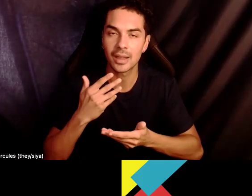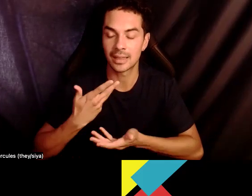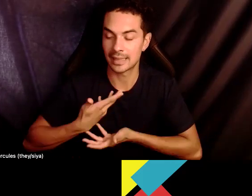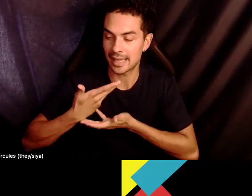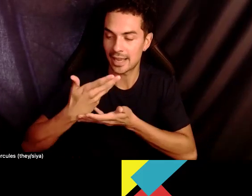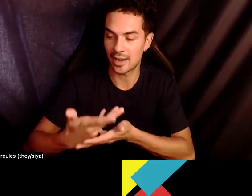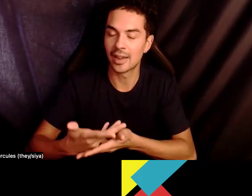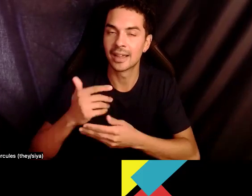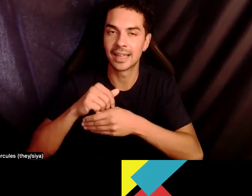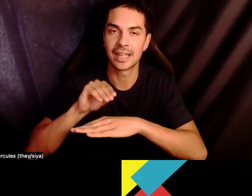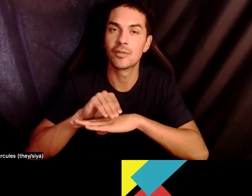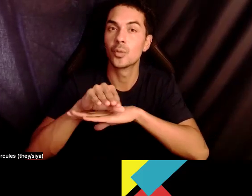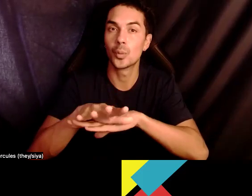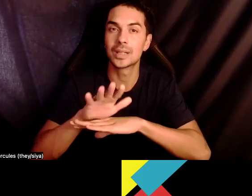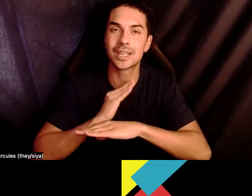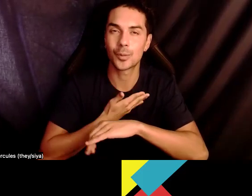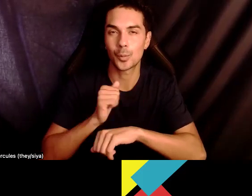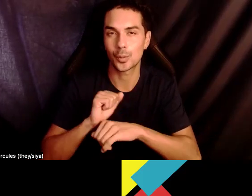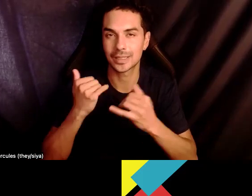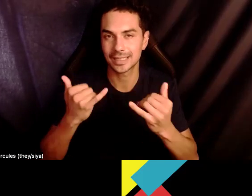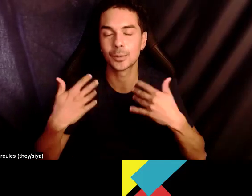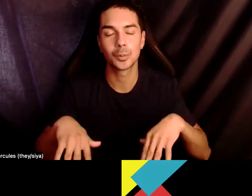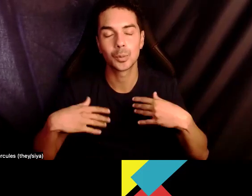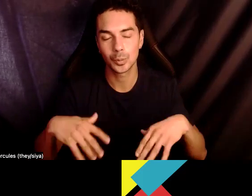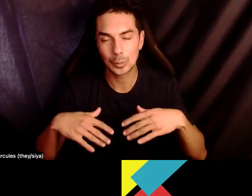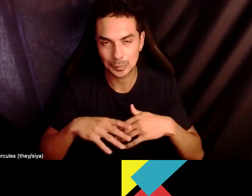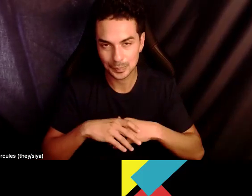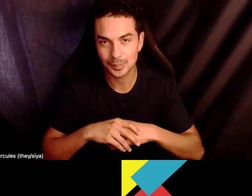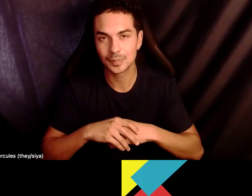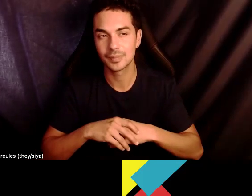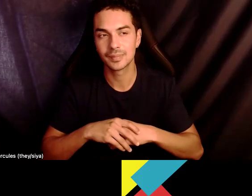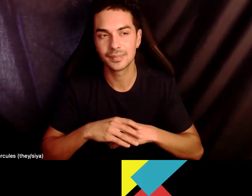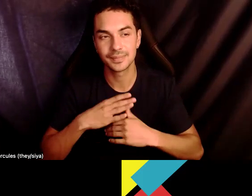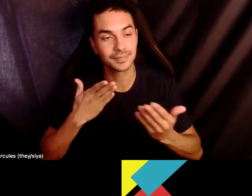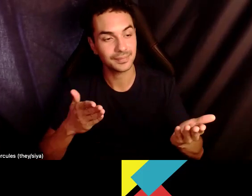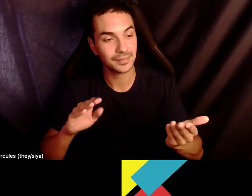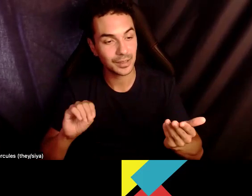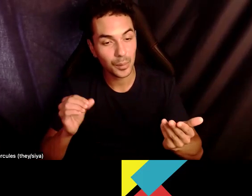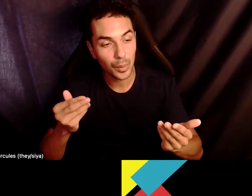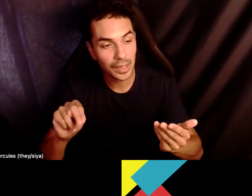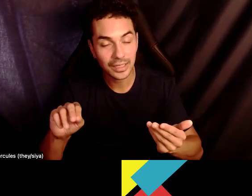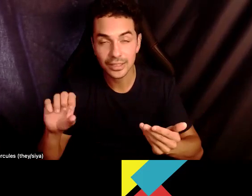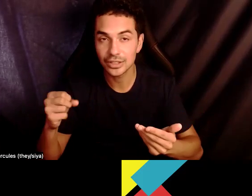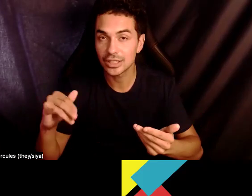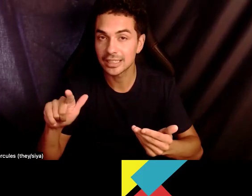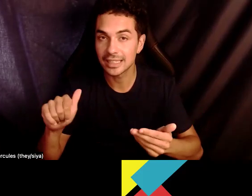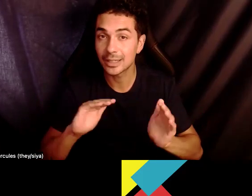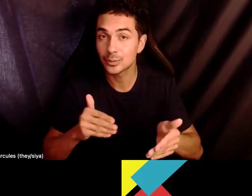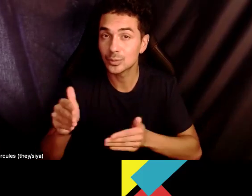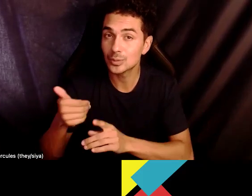influencing this work. And I would invite Morgan or Shayla to introduce yourselves as well.